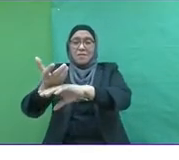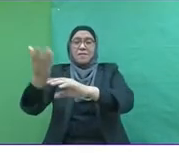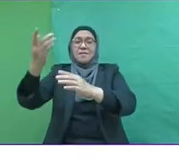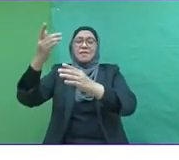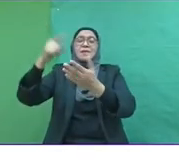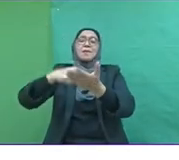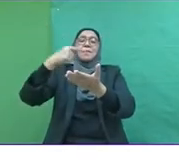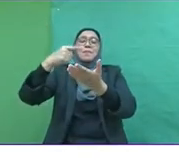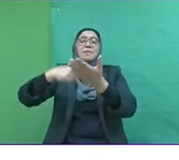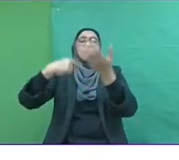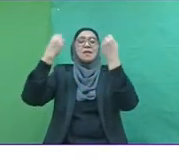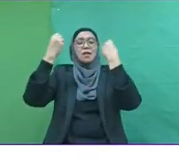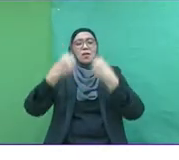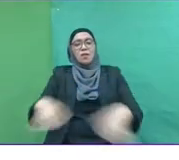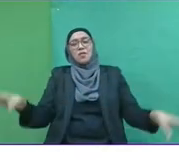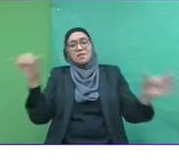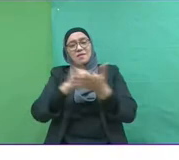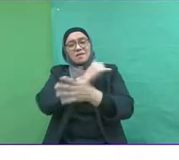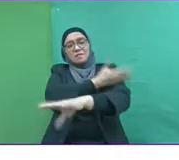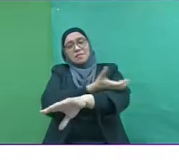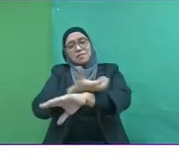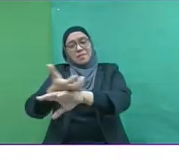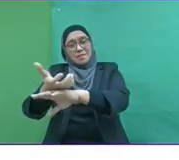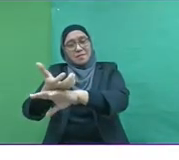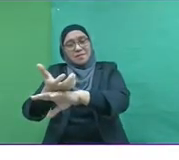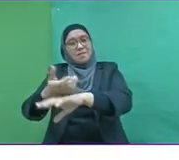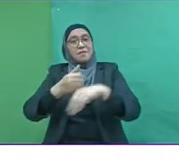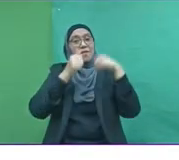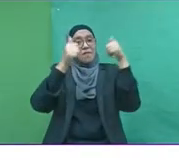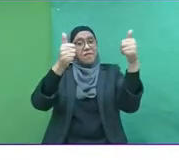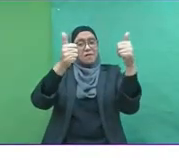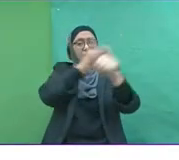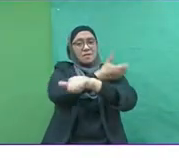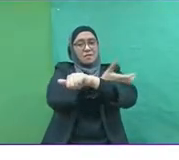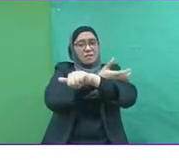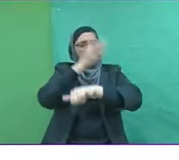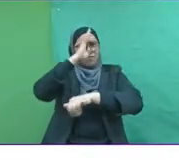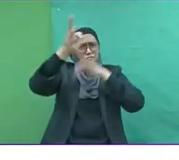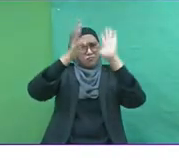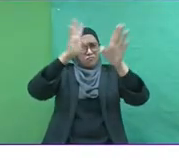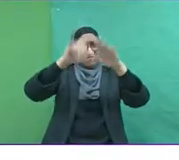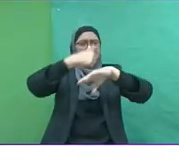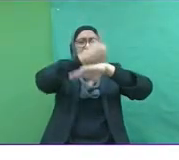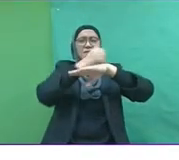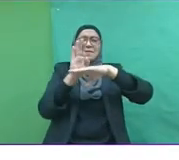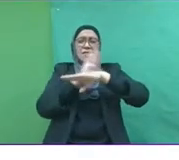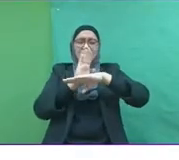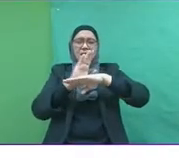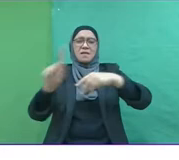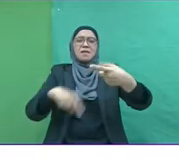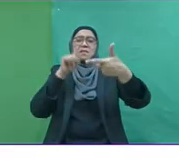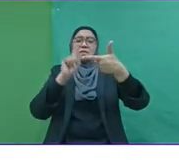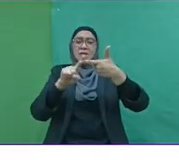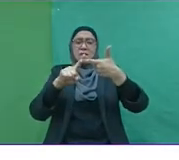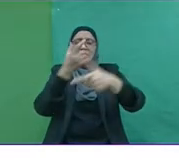sometimes loses it all. It has been a story that the first generation create and build the business.